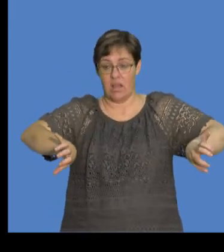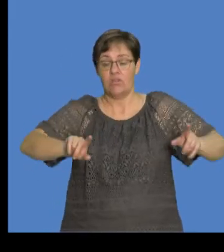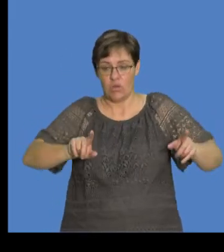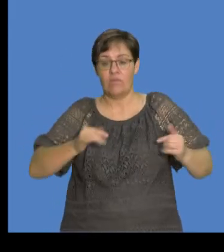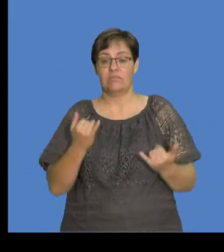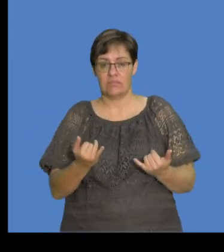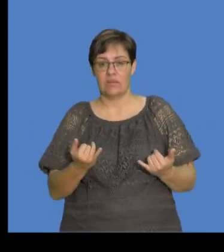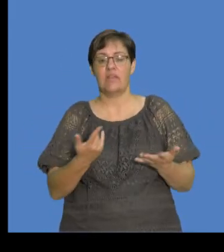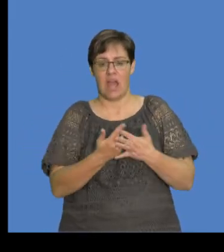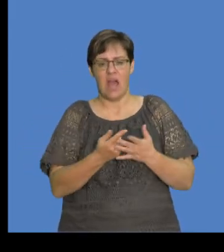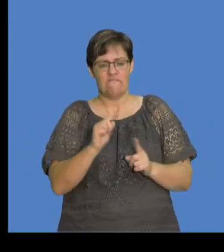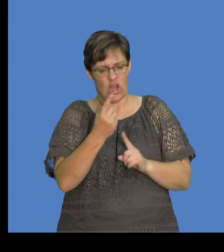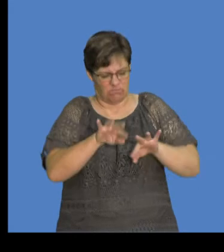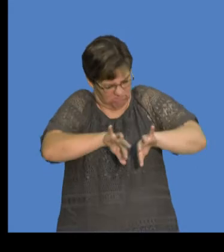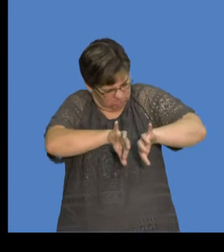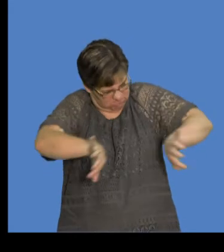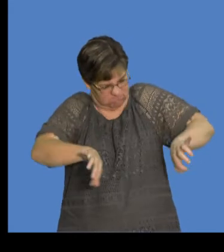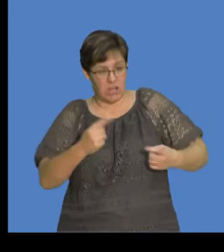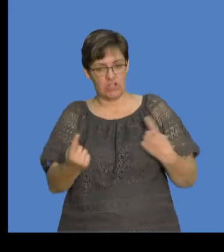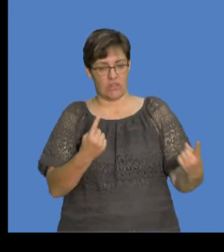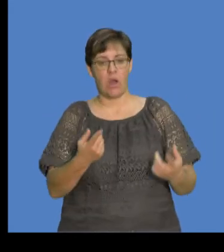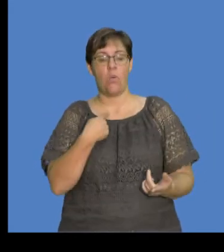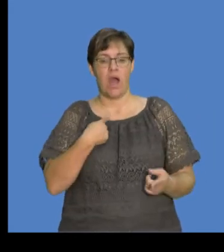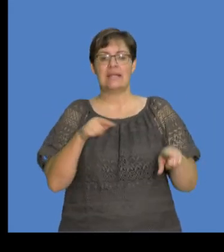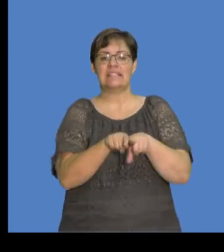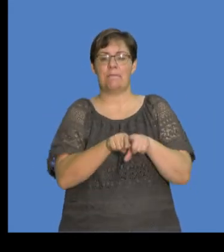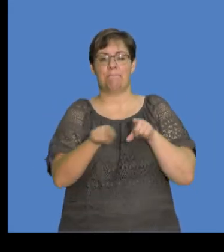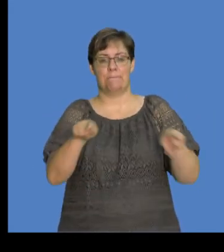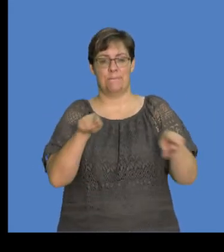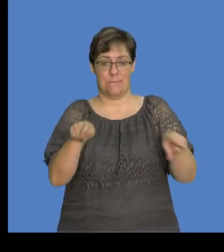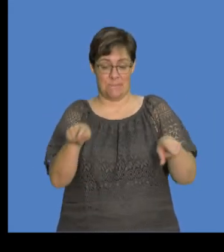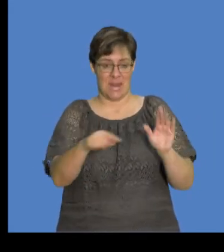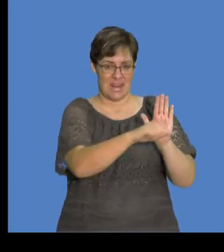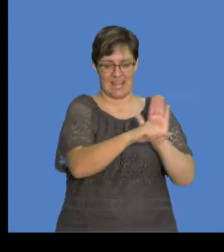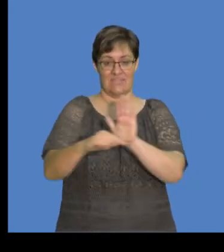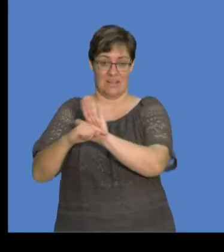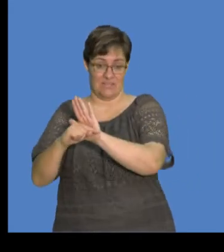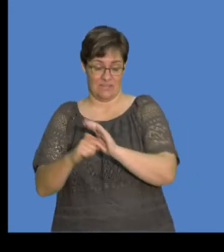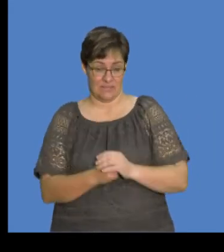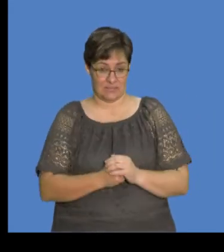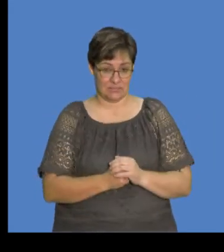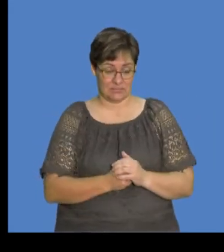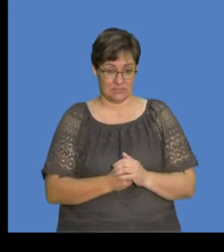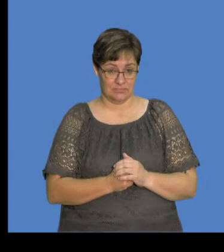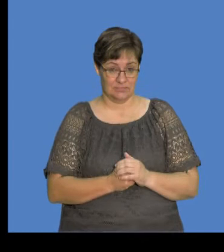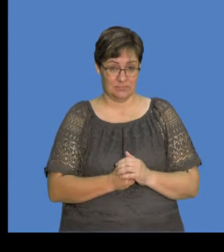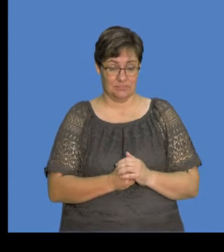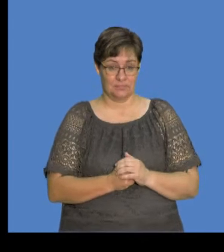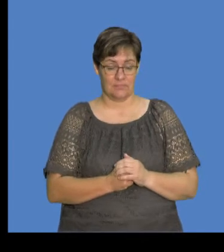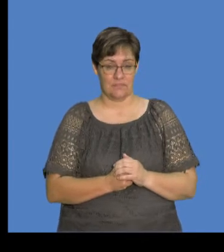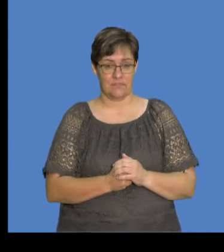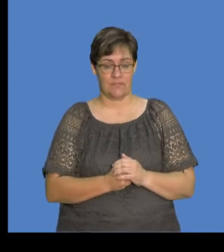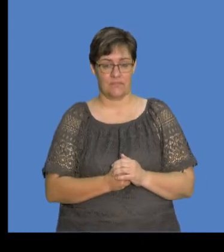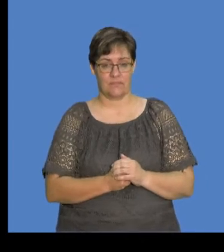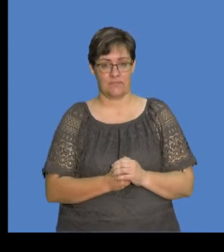contact, they tend themselves to repel each other because these are like charges, right? So